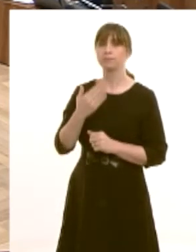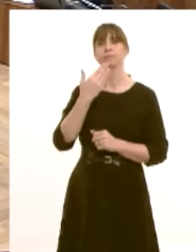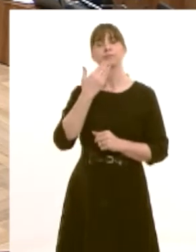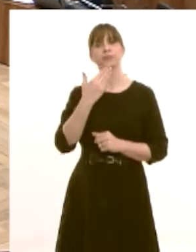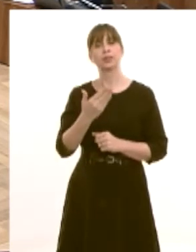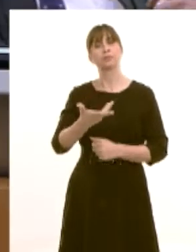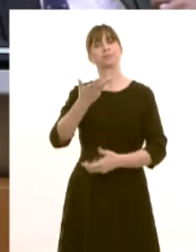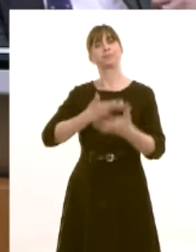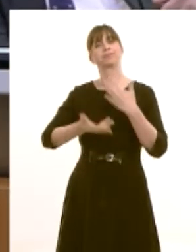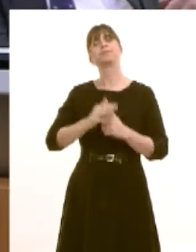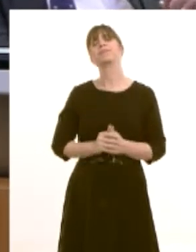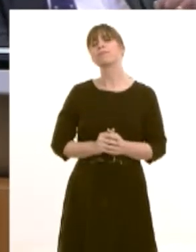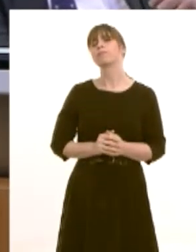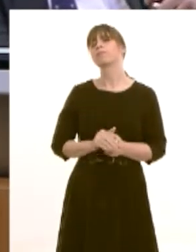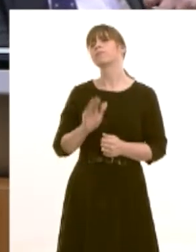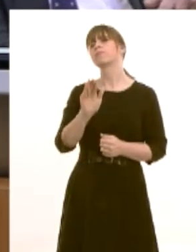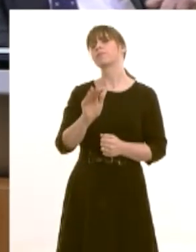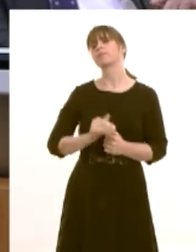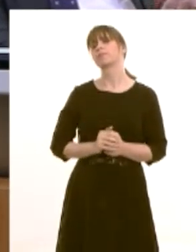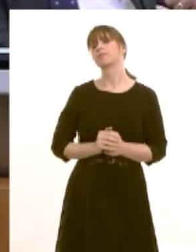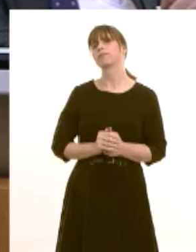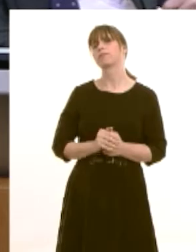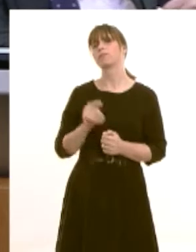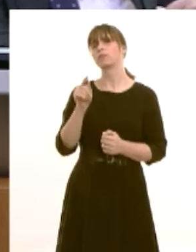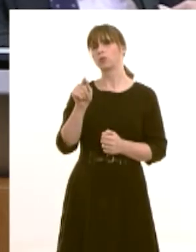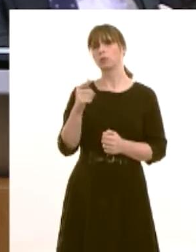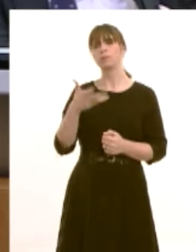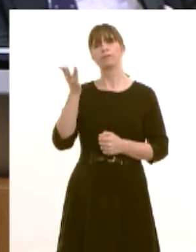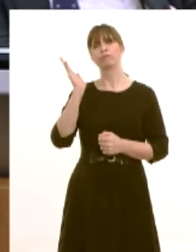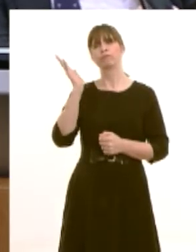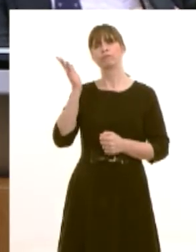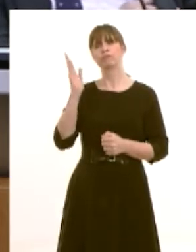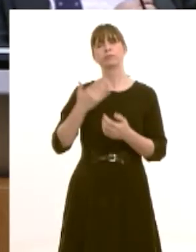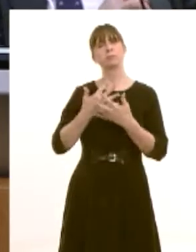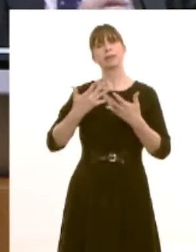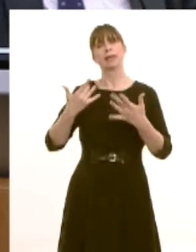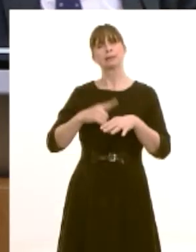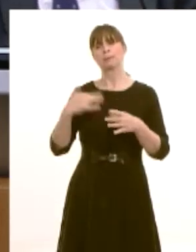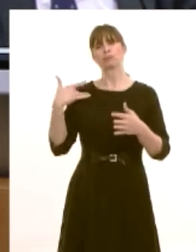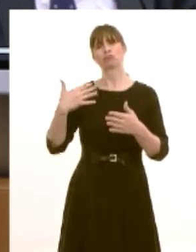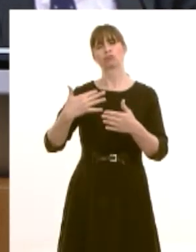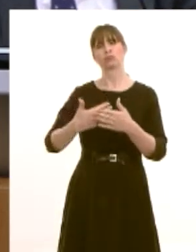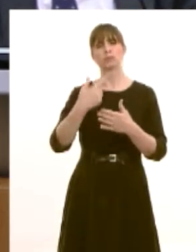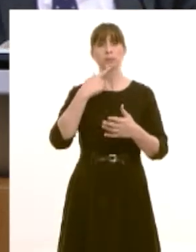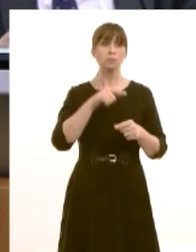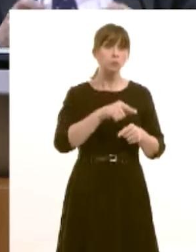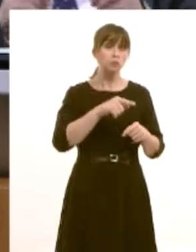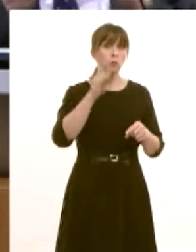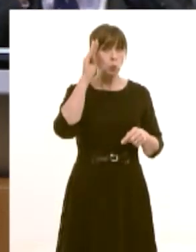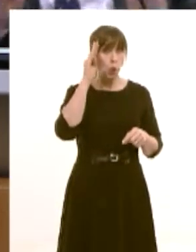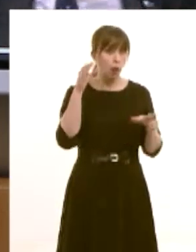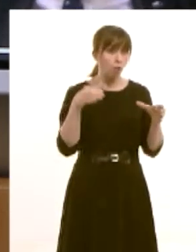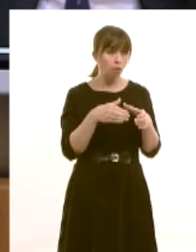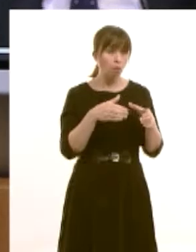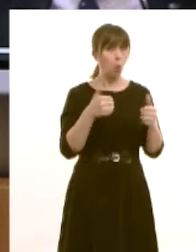answer? First Minister, on many occasions you've said in this chamber that schools that are providing a good